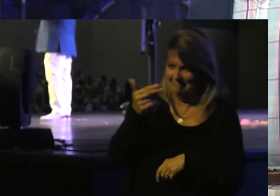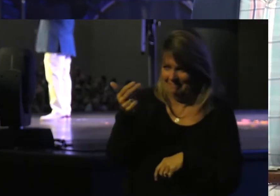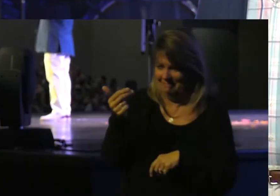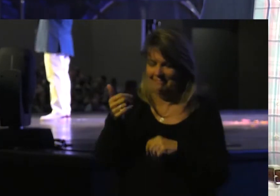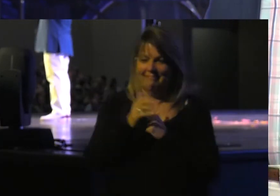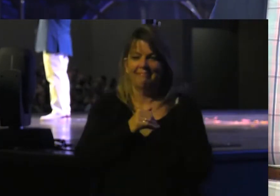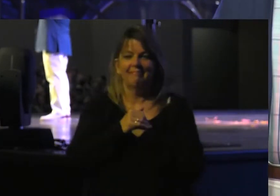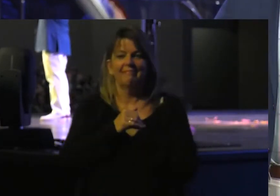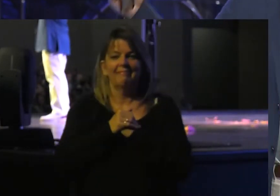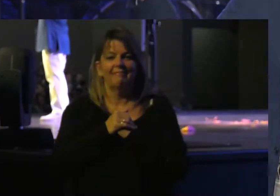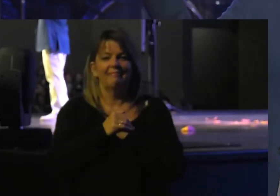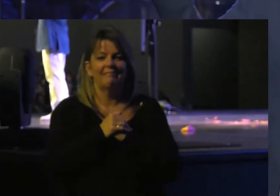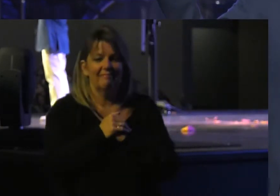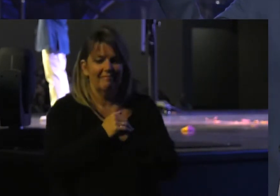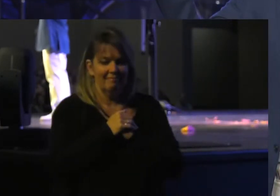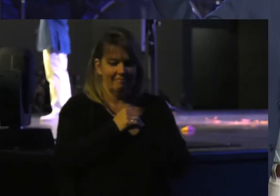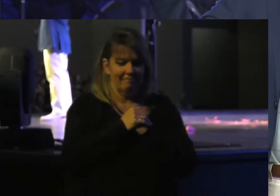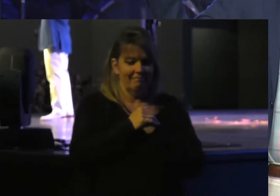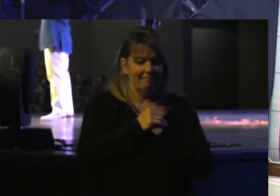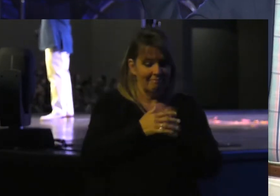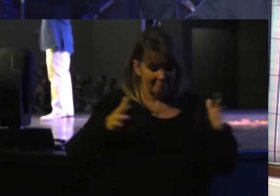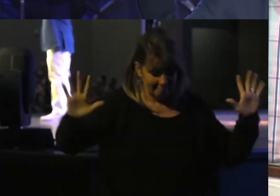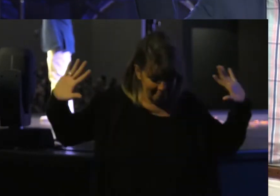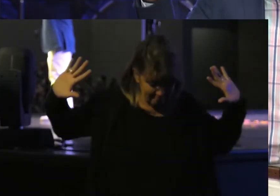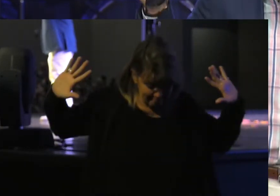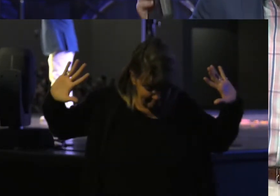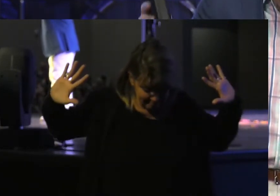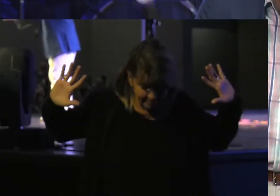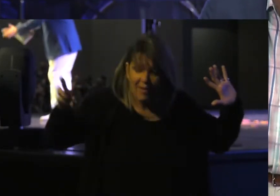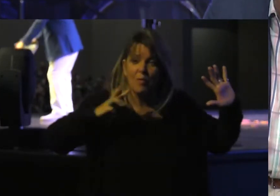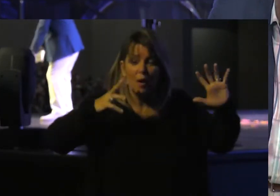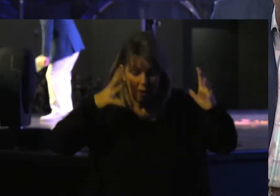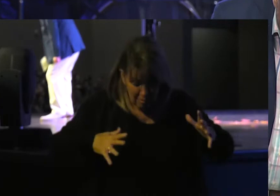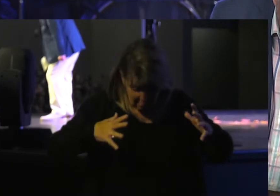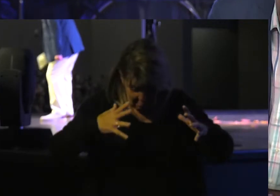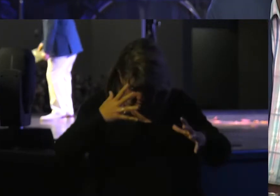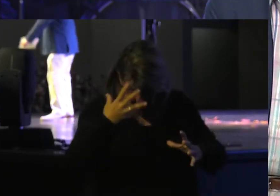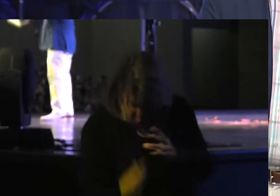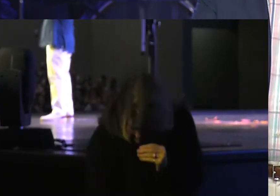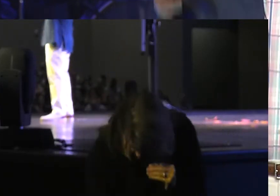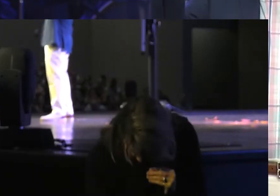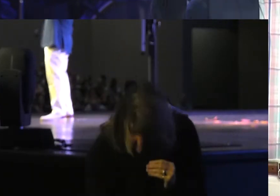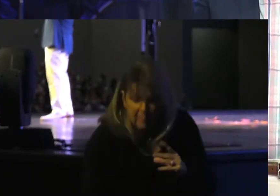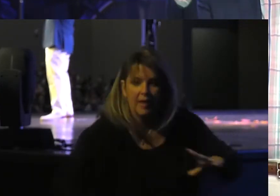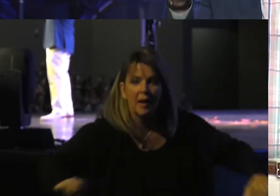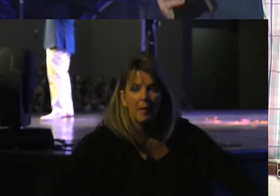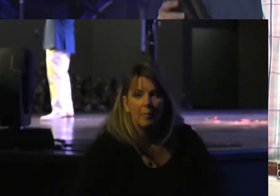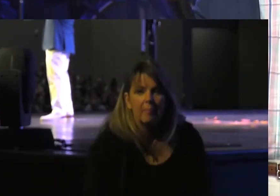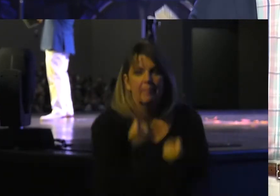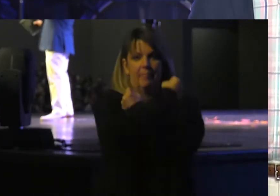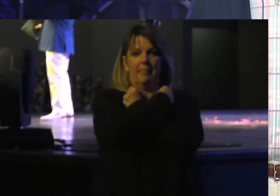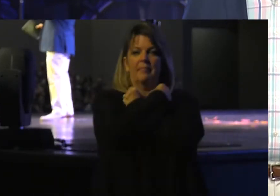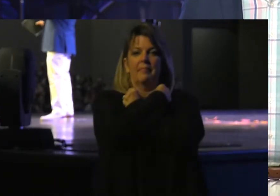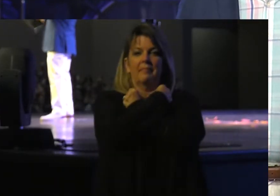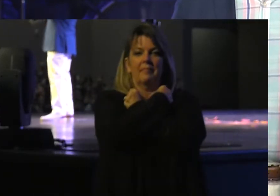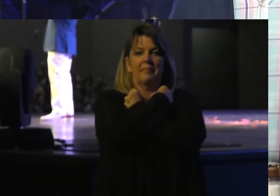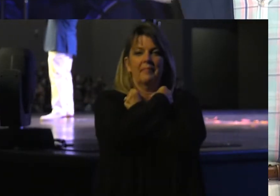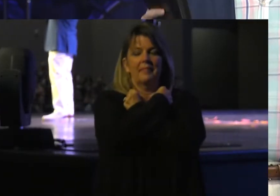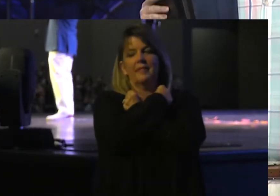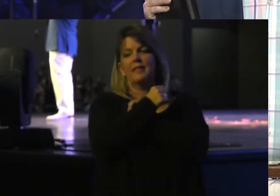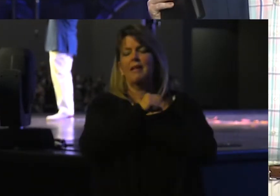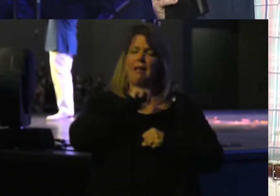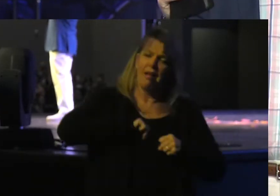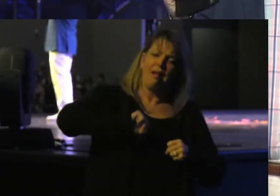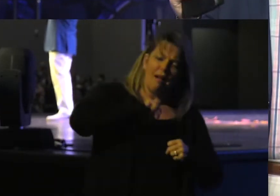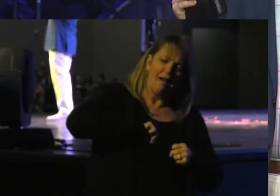I let them Hit the ground Hit the water As soon as They disappear I pick them Up And hold them Up They're coughing